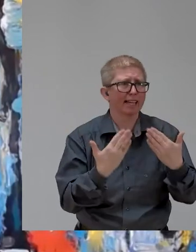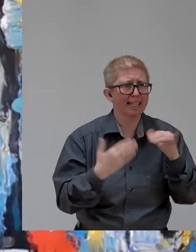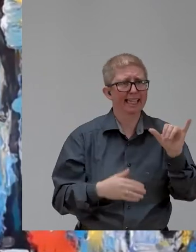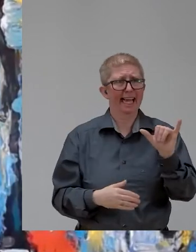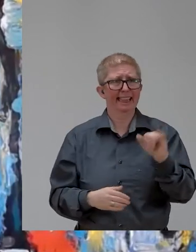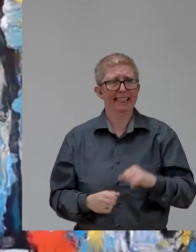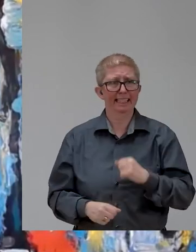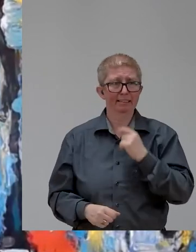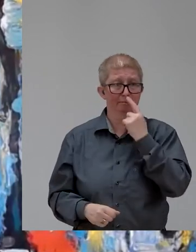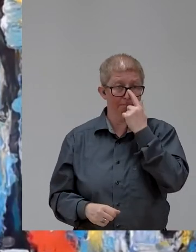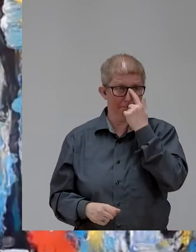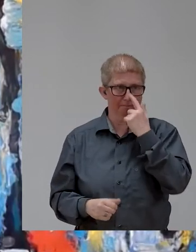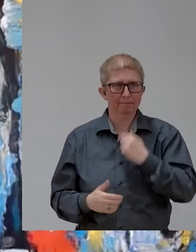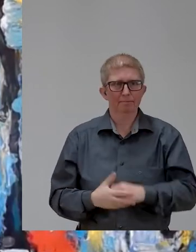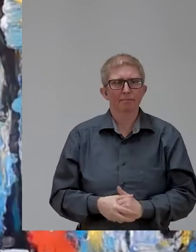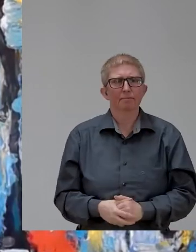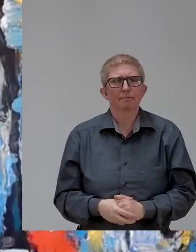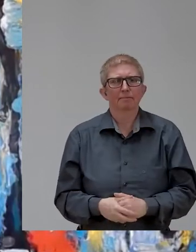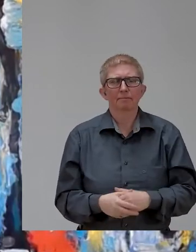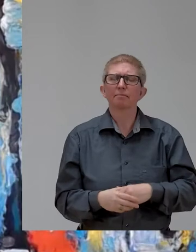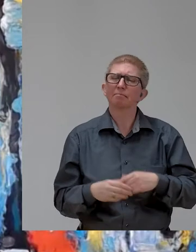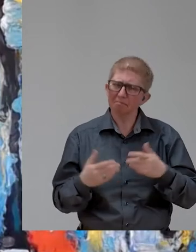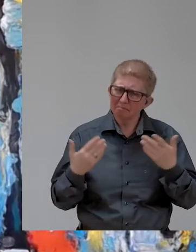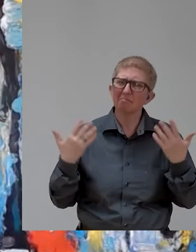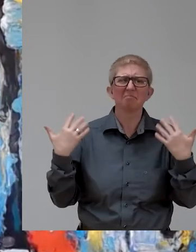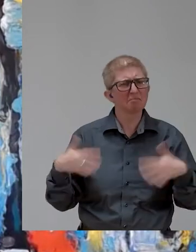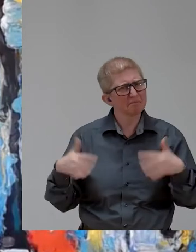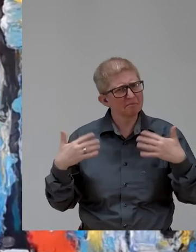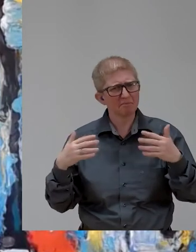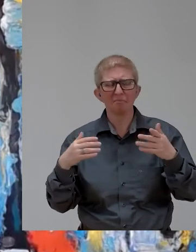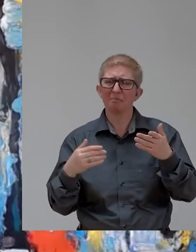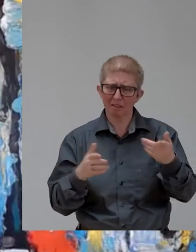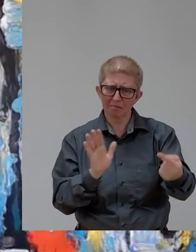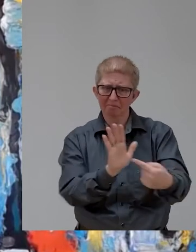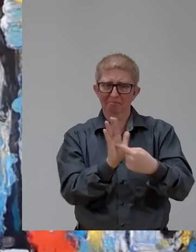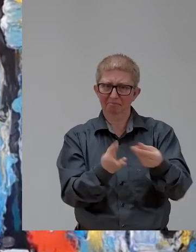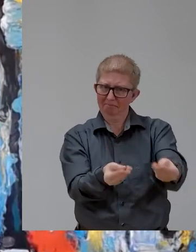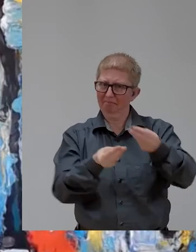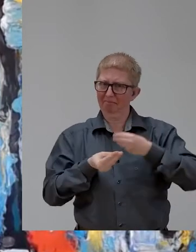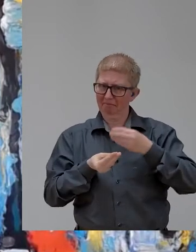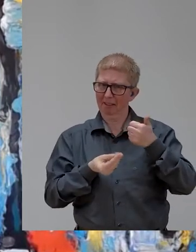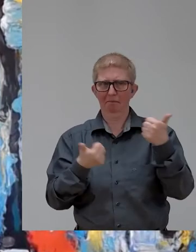Truly, truly inspiring and a great tip. Hector, please, what is your tip?